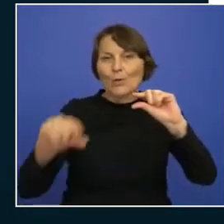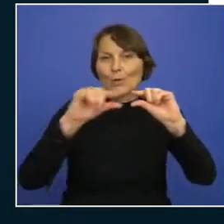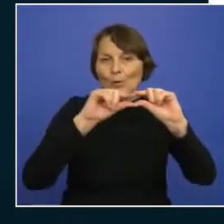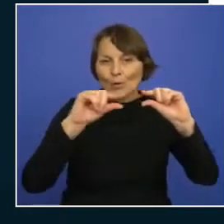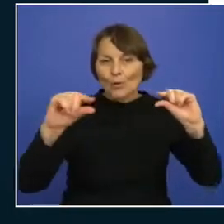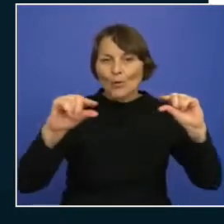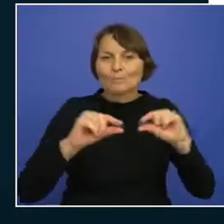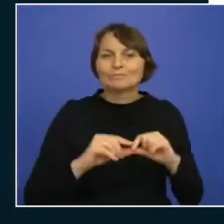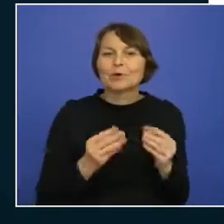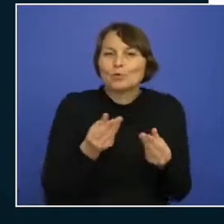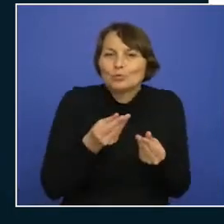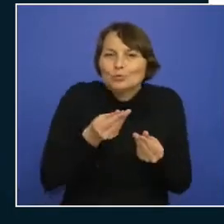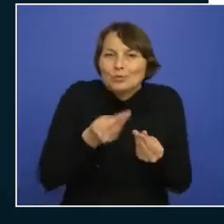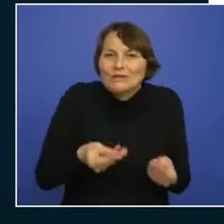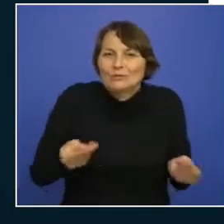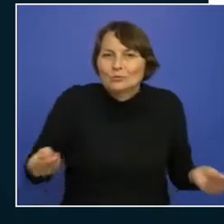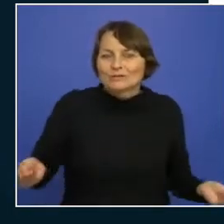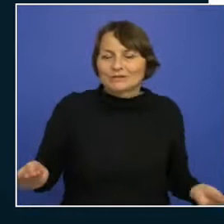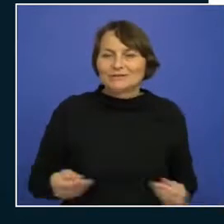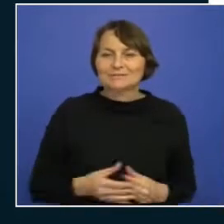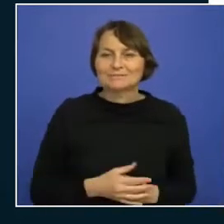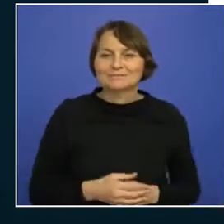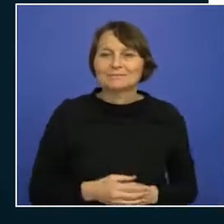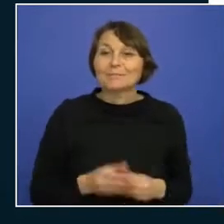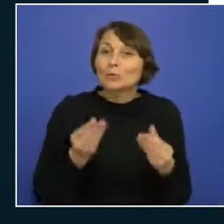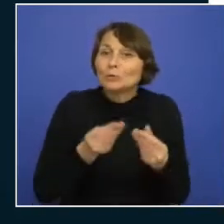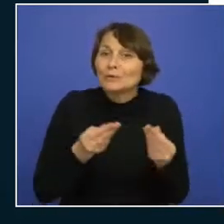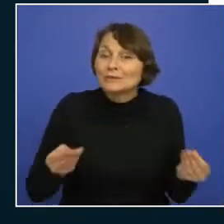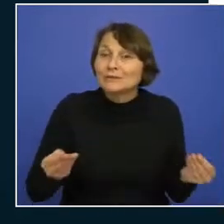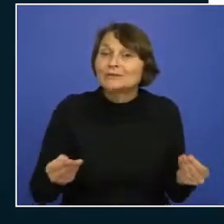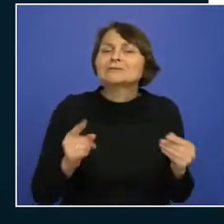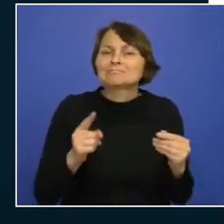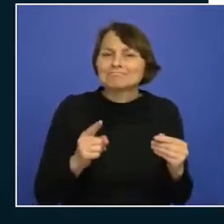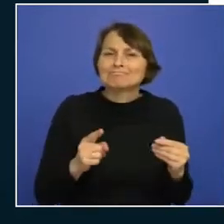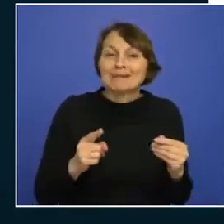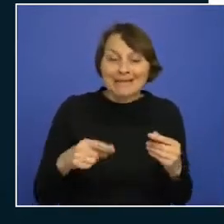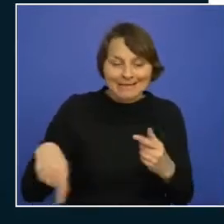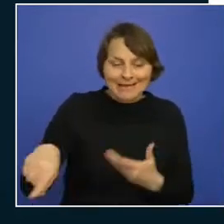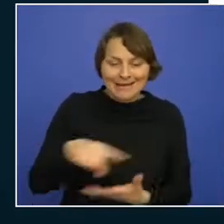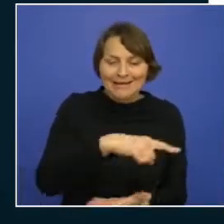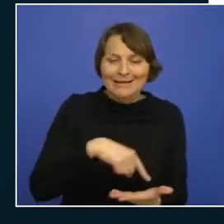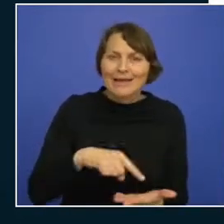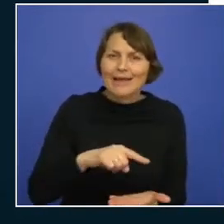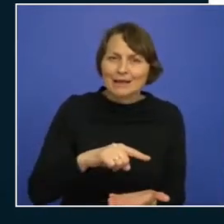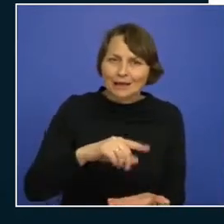and with these resources yeah the cake really comes together so